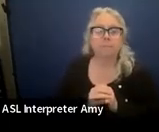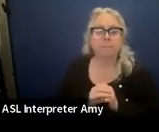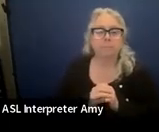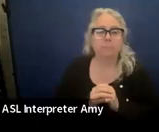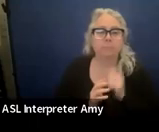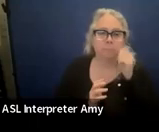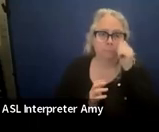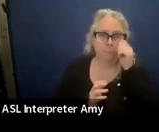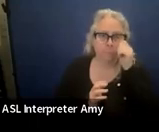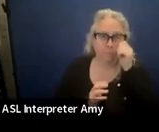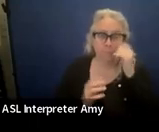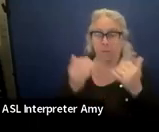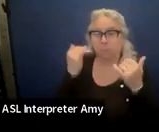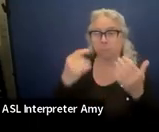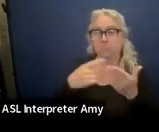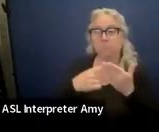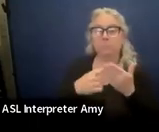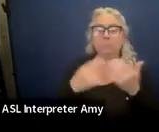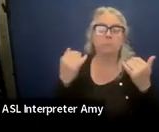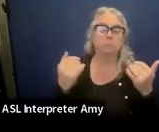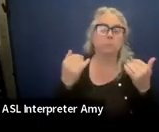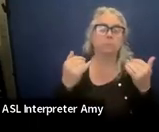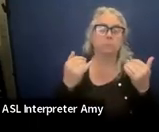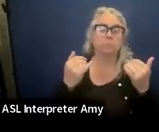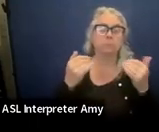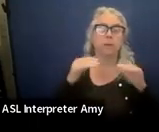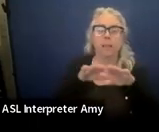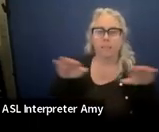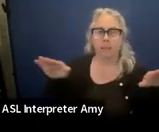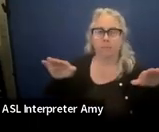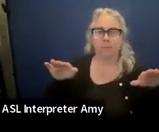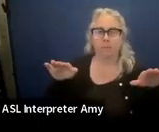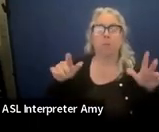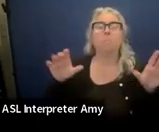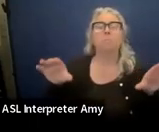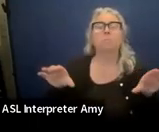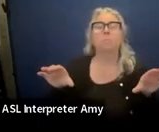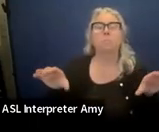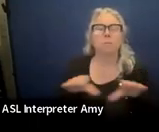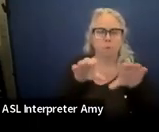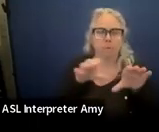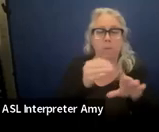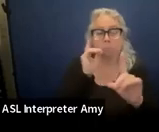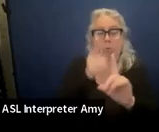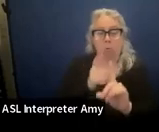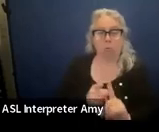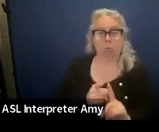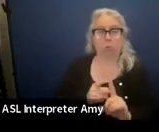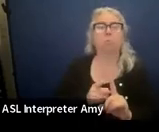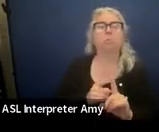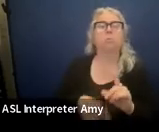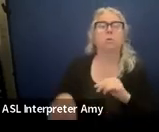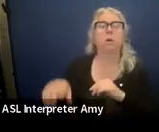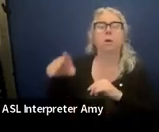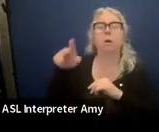So, we're going to talk about present level of performance and goals. So, present level of performance,